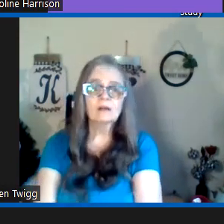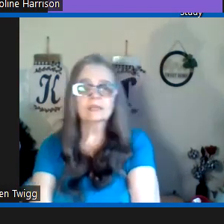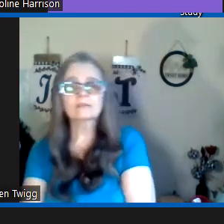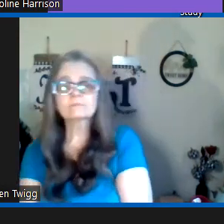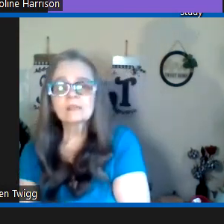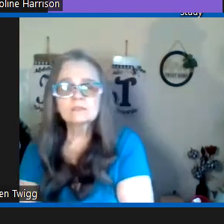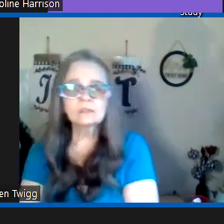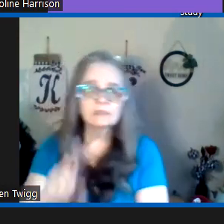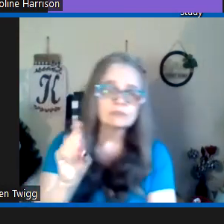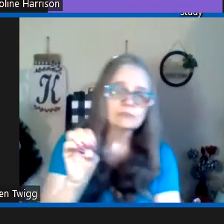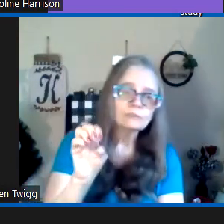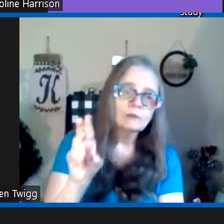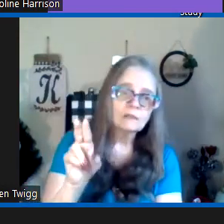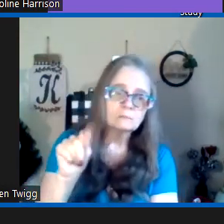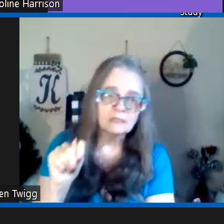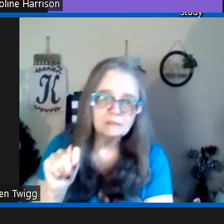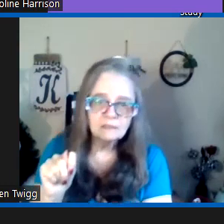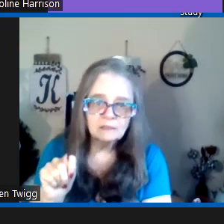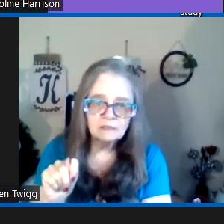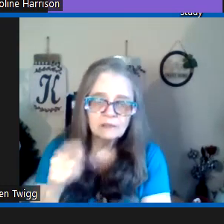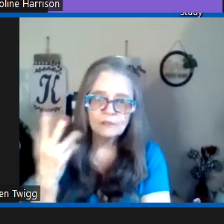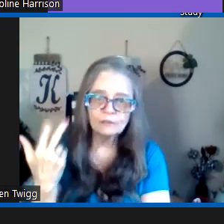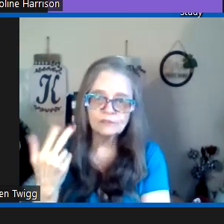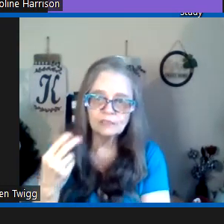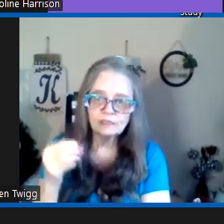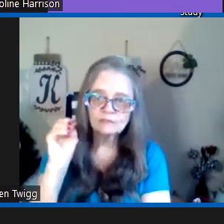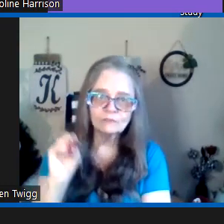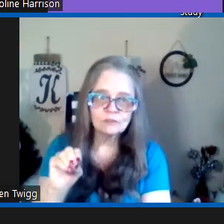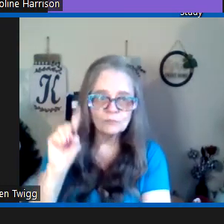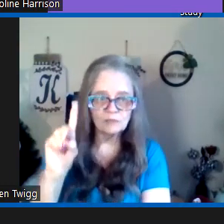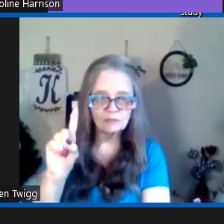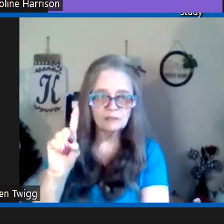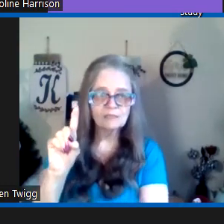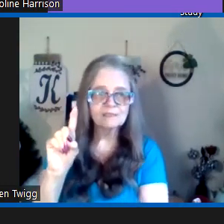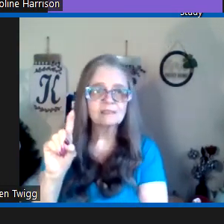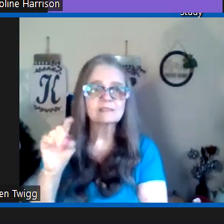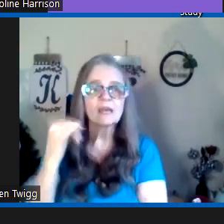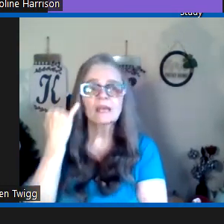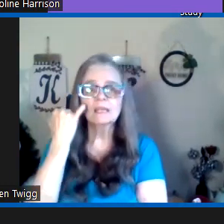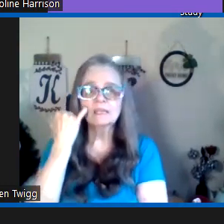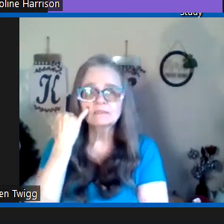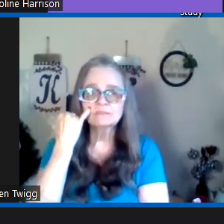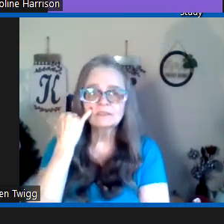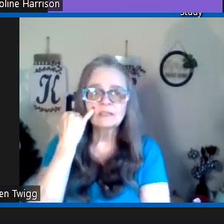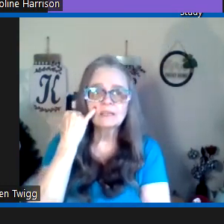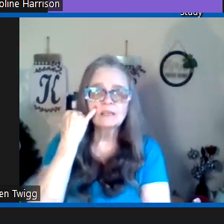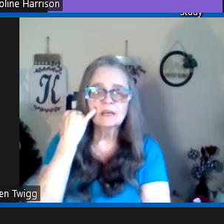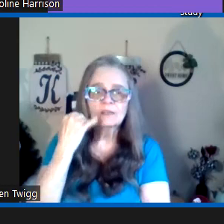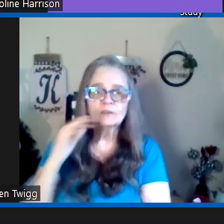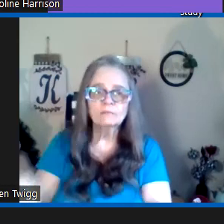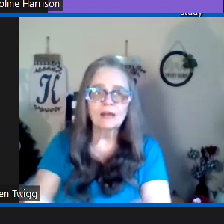okay okay so in deuteronomy 13 verse 1 says if